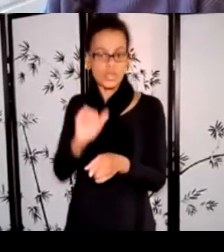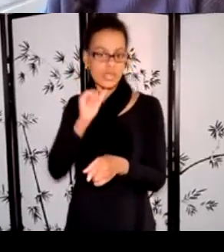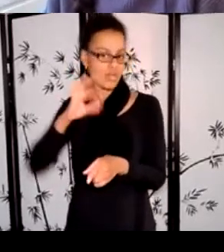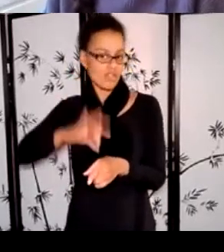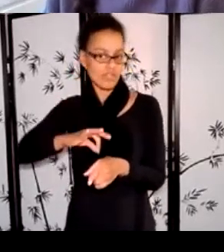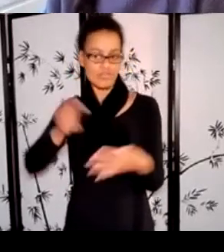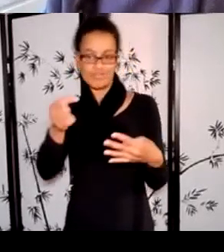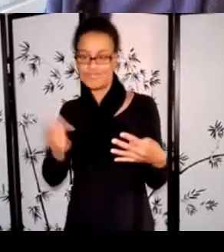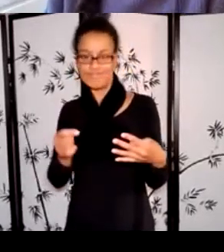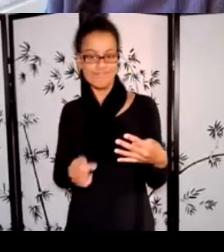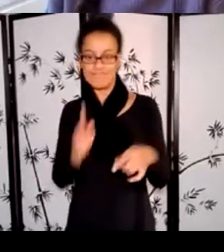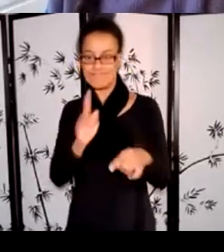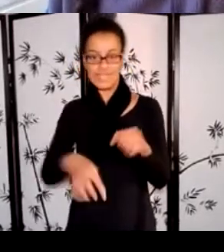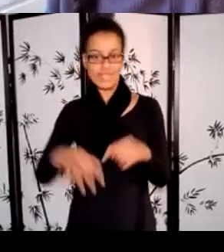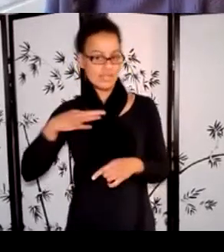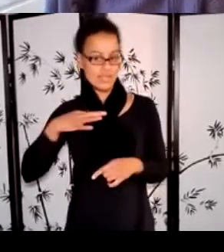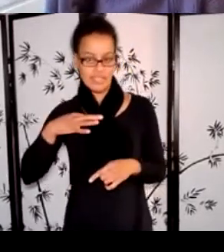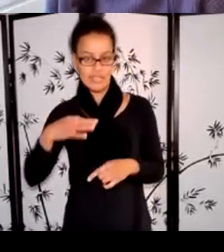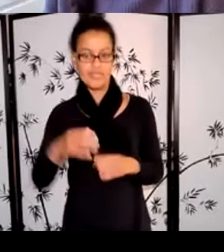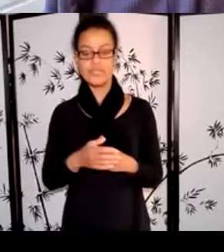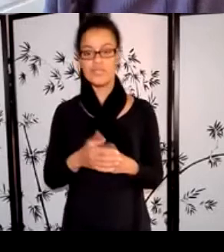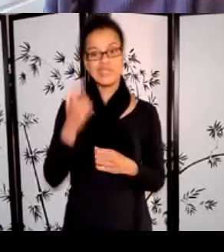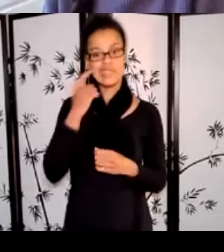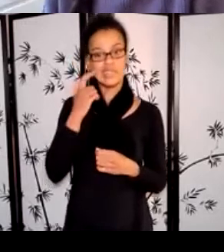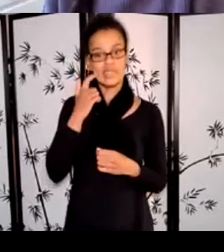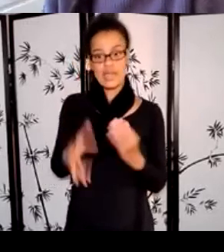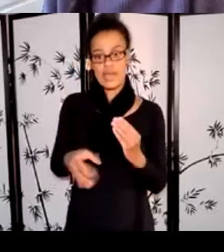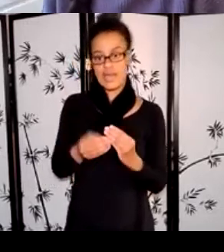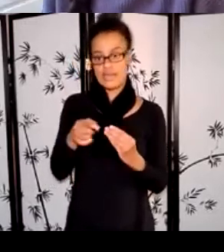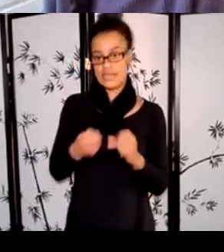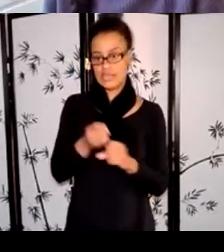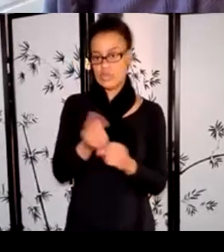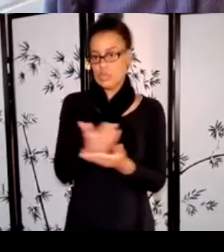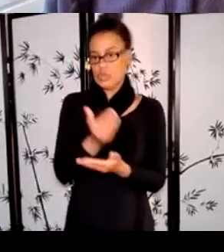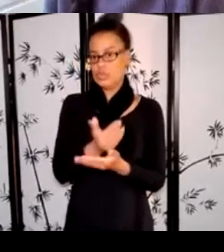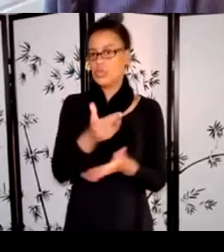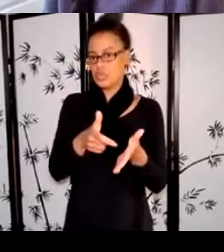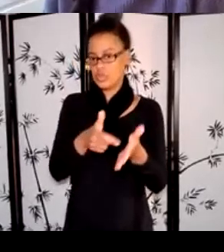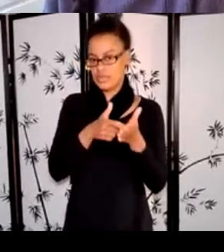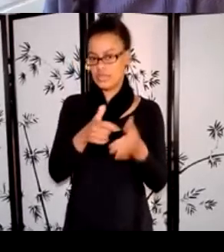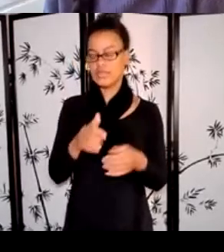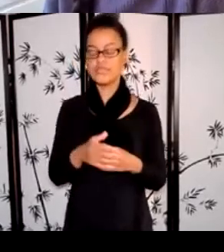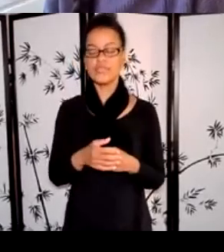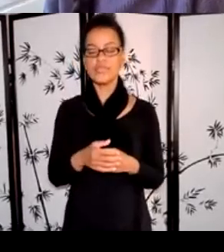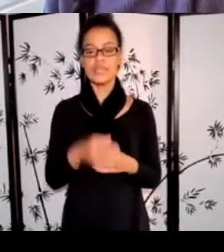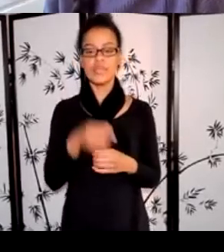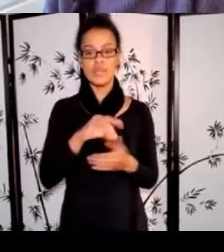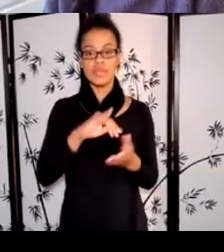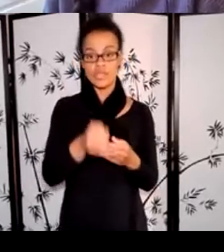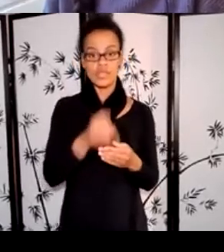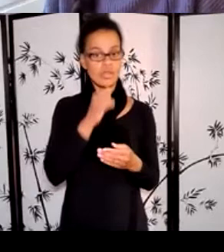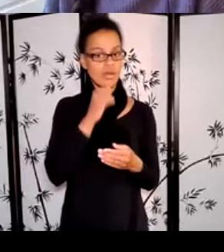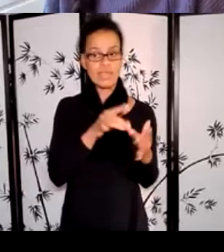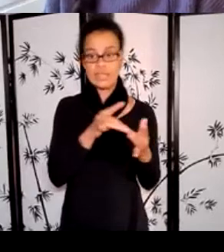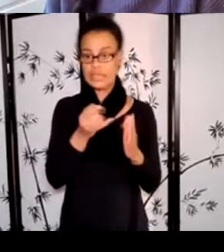on a new eligibility piece that we added this year, primarily in response to projects that are not led by artists but which